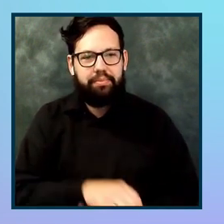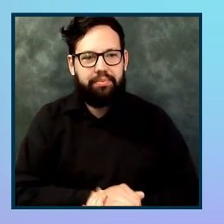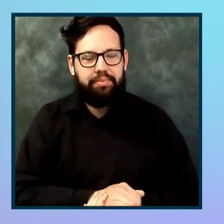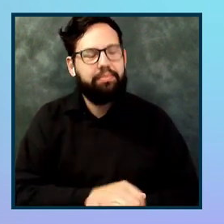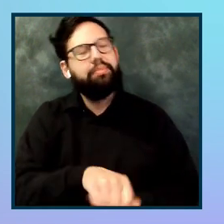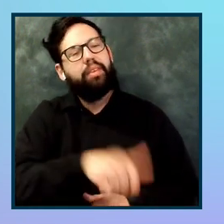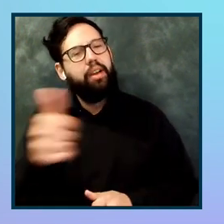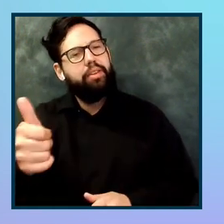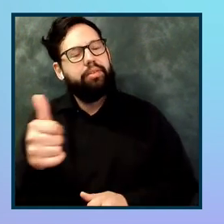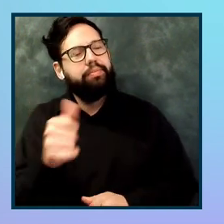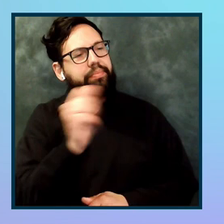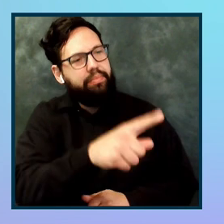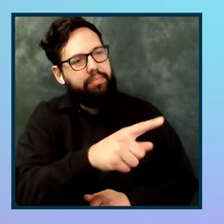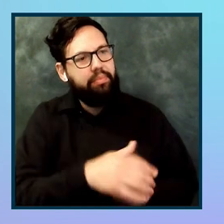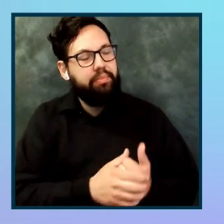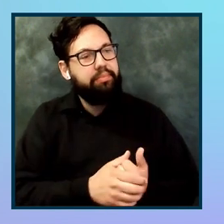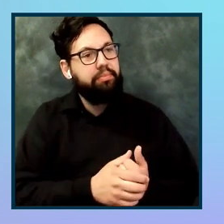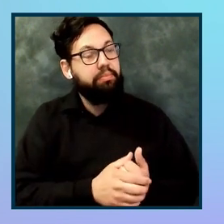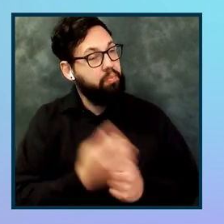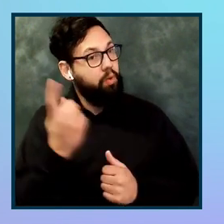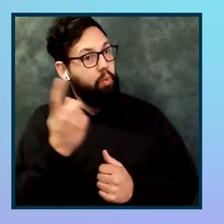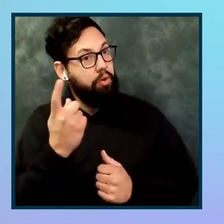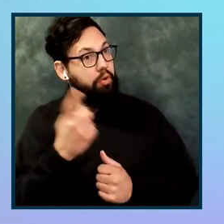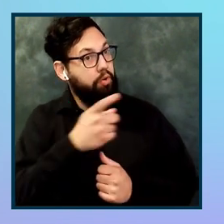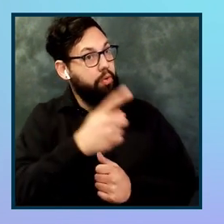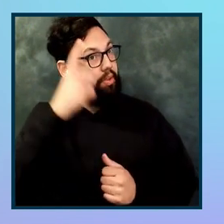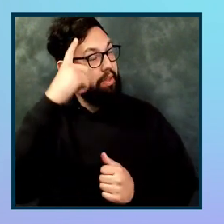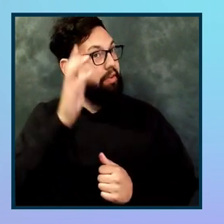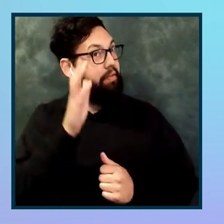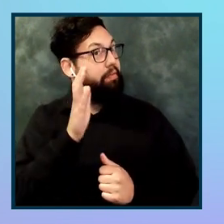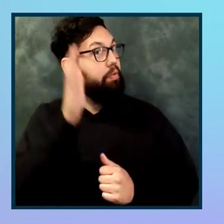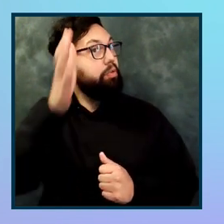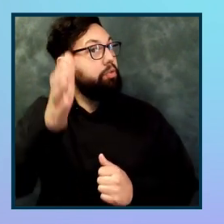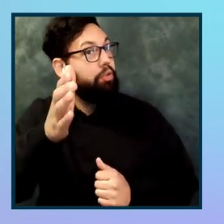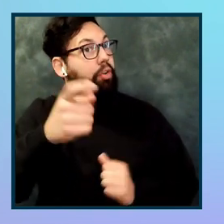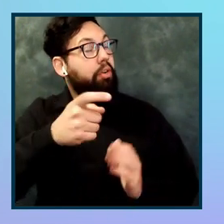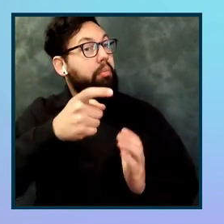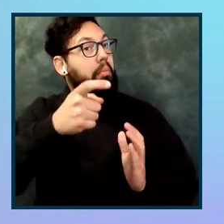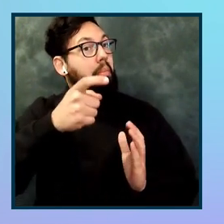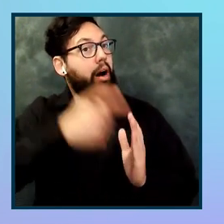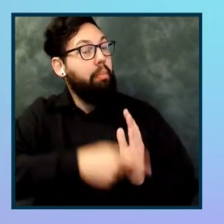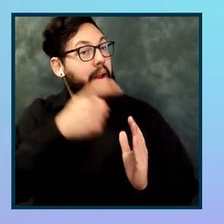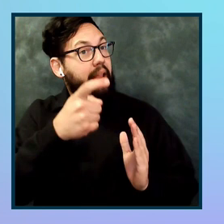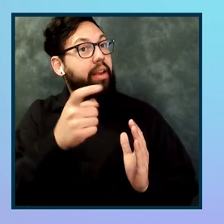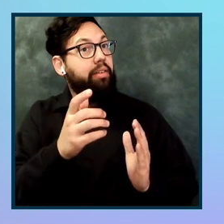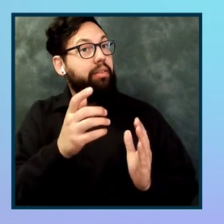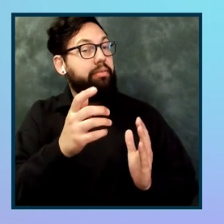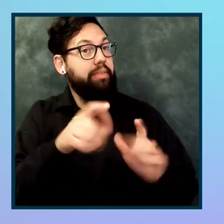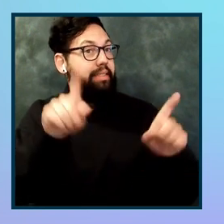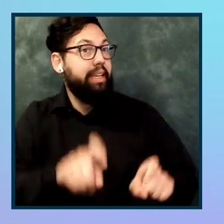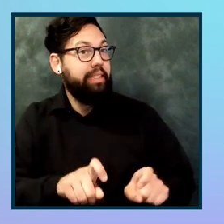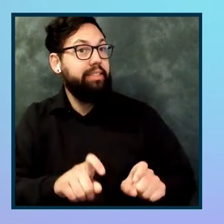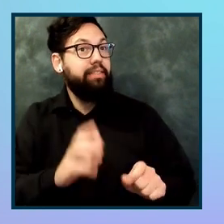think we will ever get to a point where automated accessibility testing will reach a higher coverage that's greater